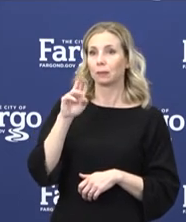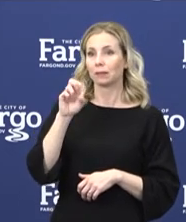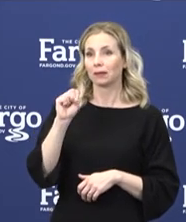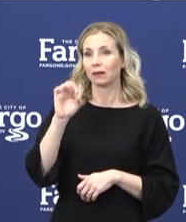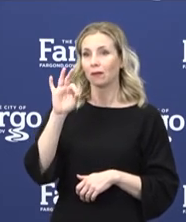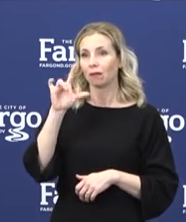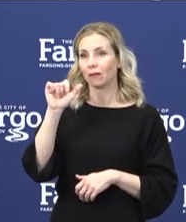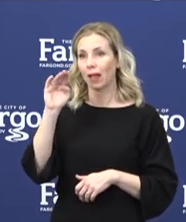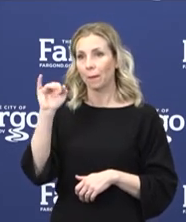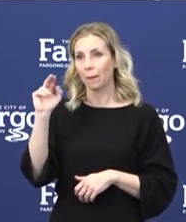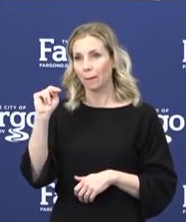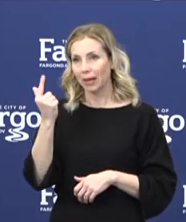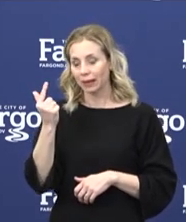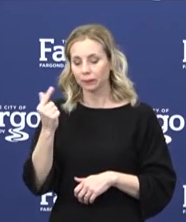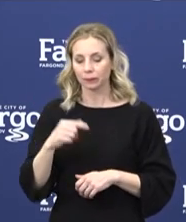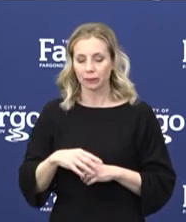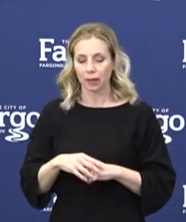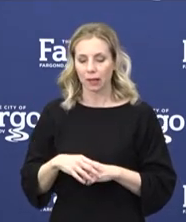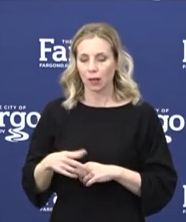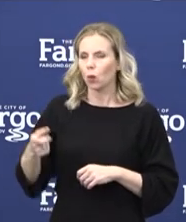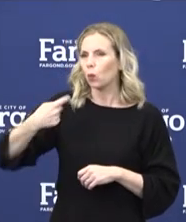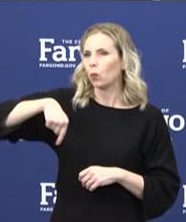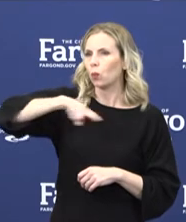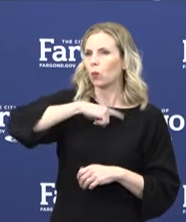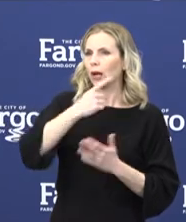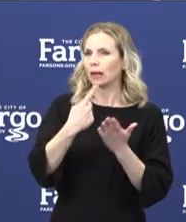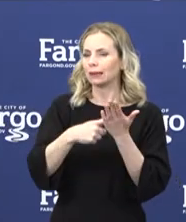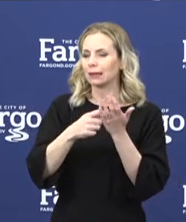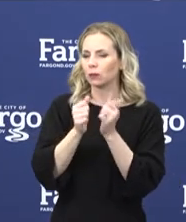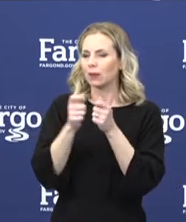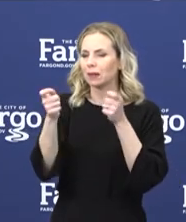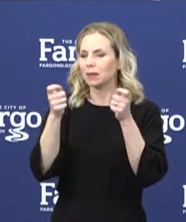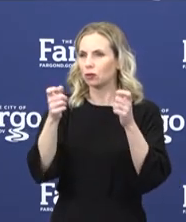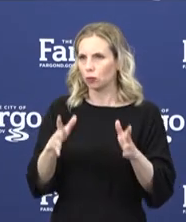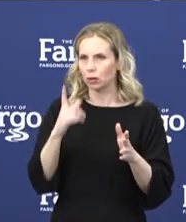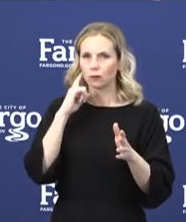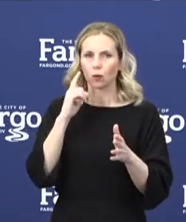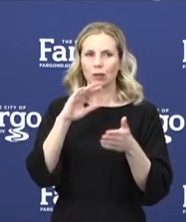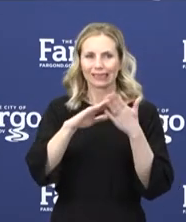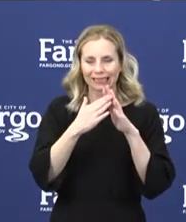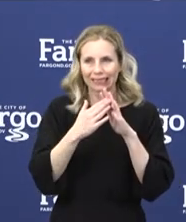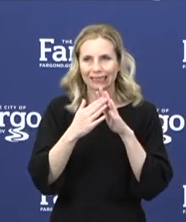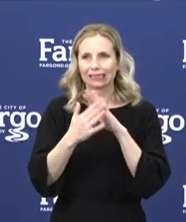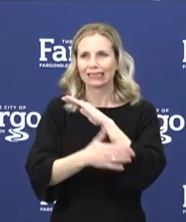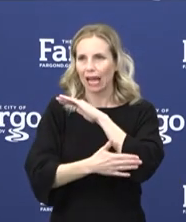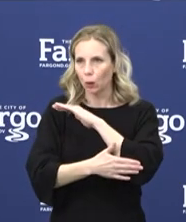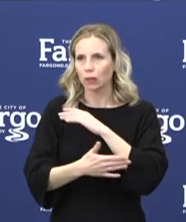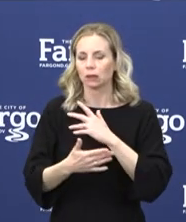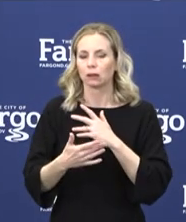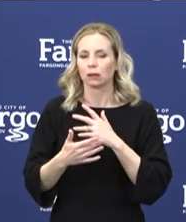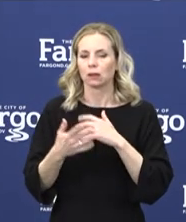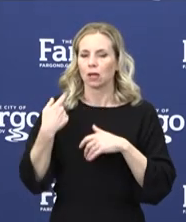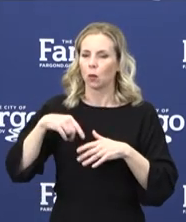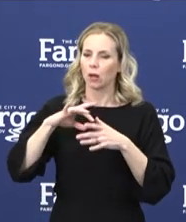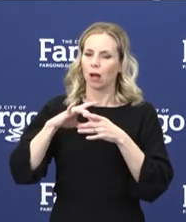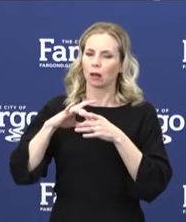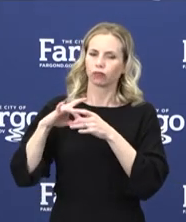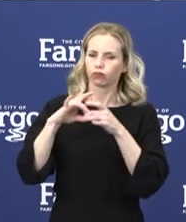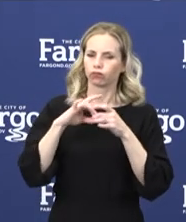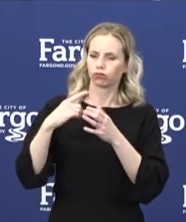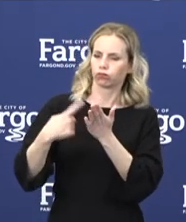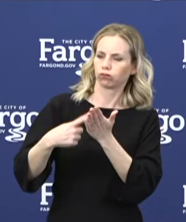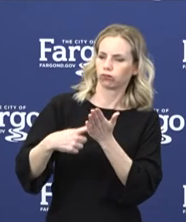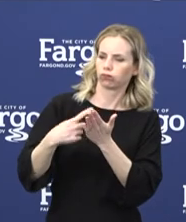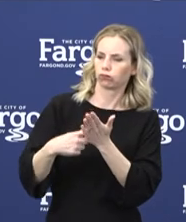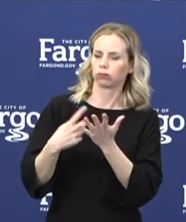get together with the administrators of each of our cities and county in a unified command. So I want to re